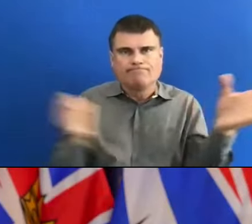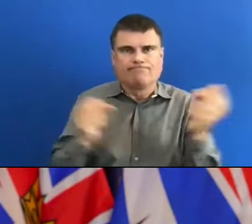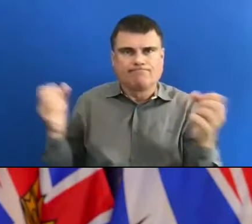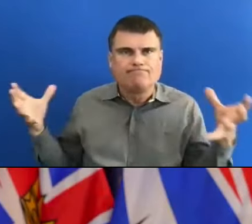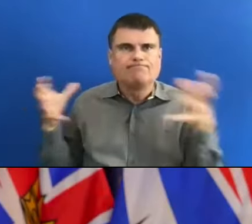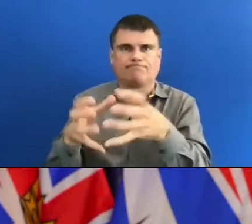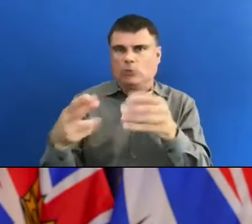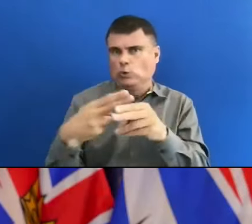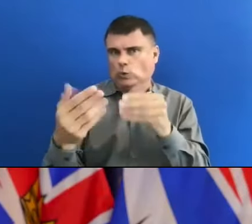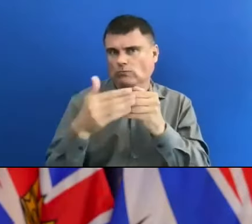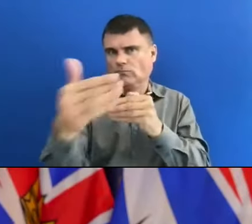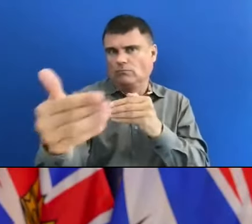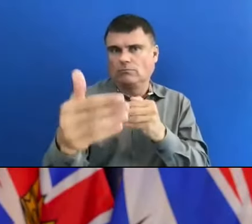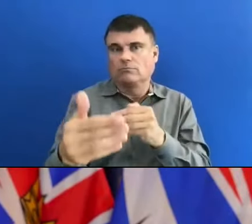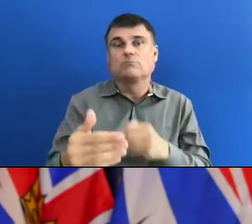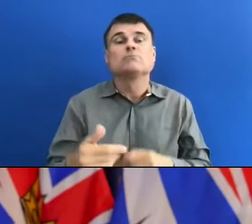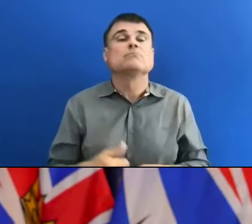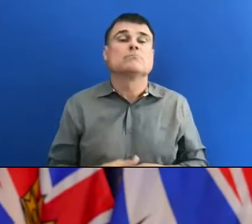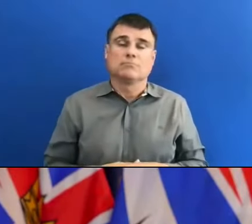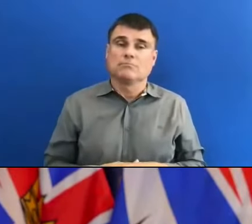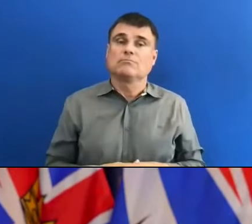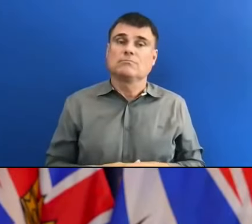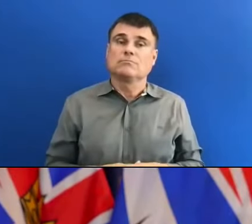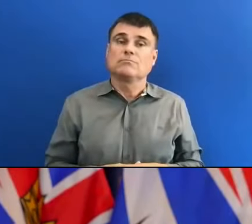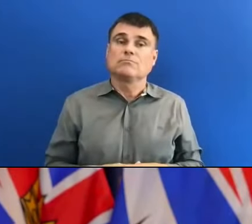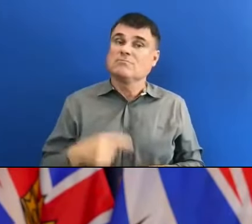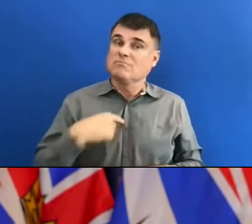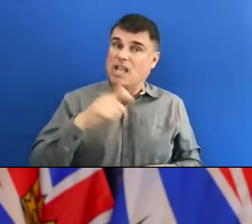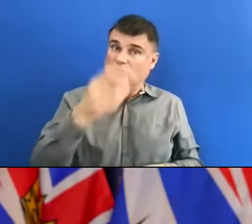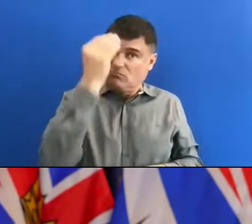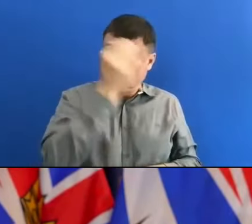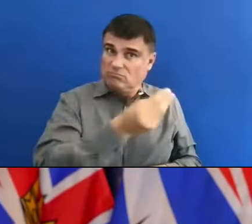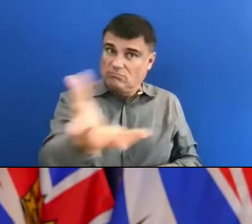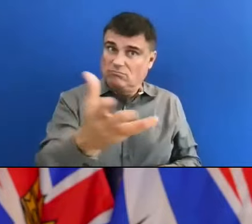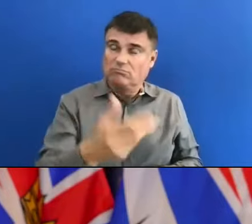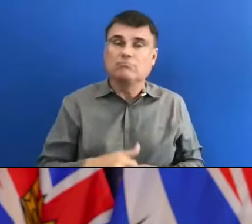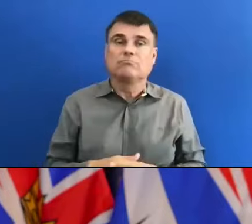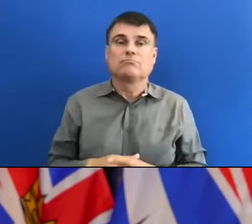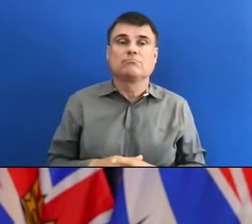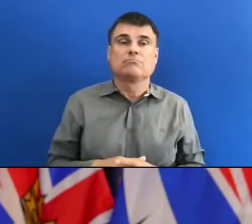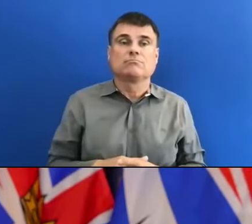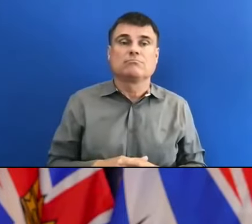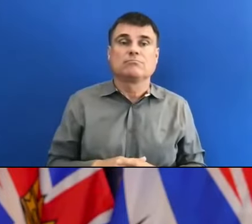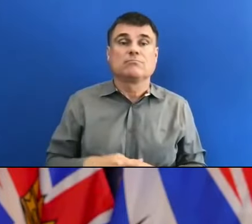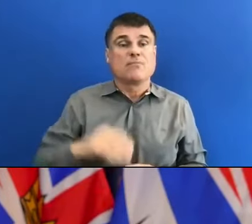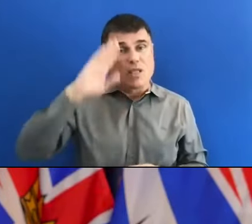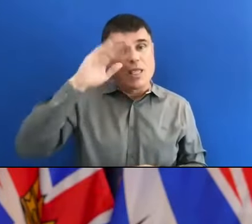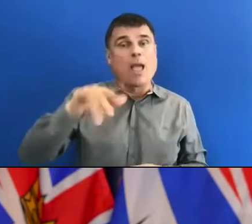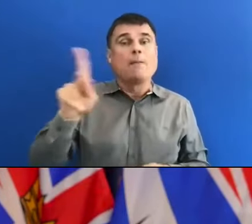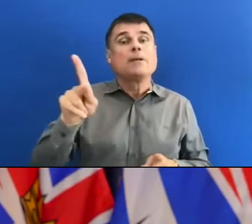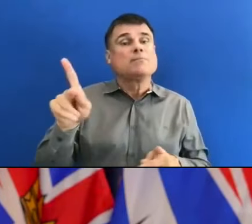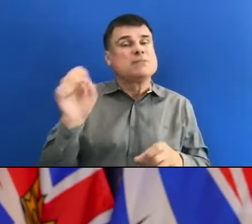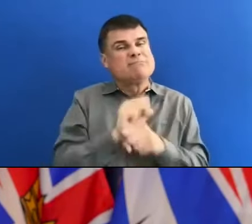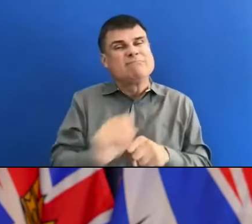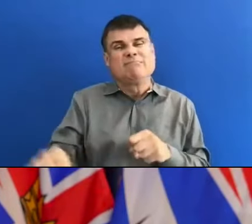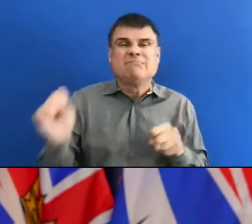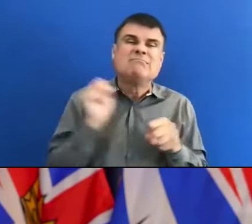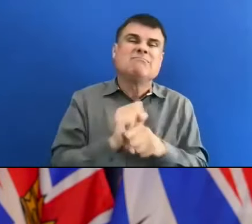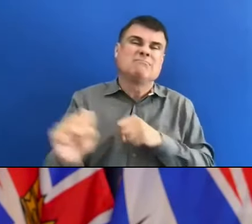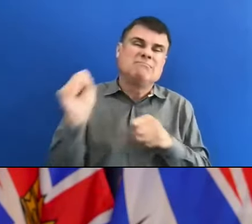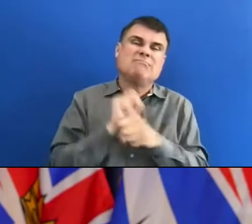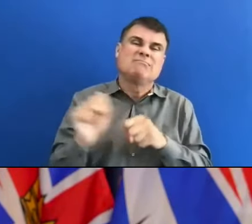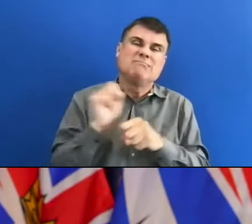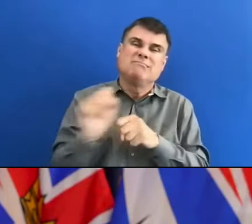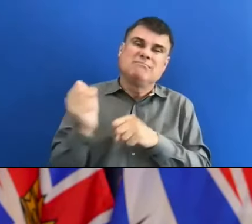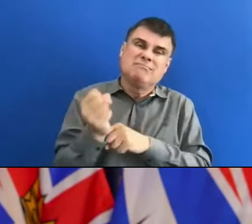times. And I have to say that I think I know people are working flat out. And it feels like working flat